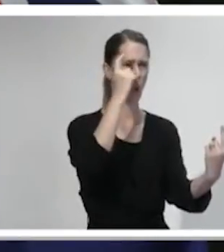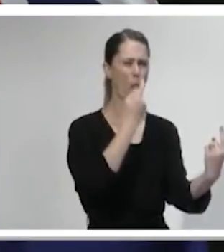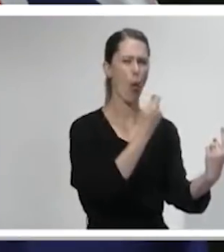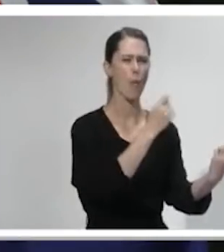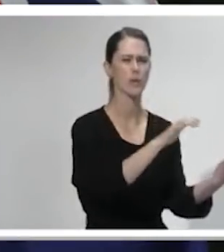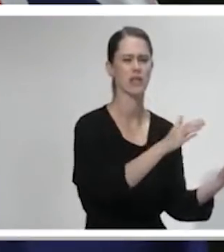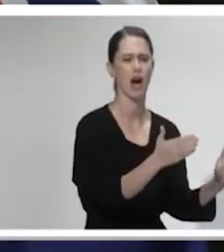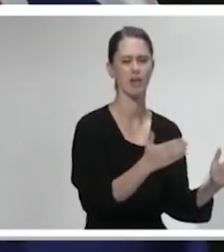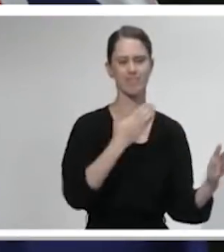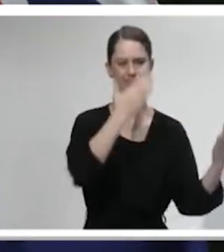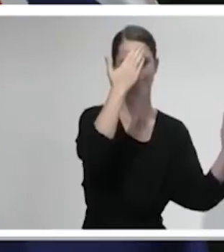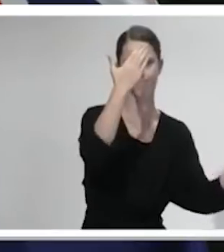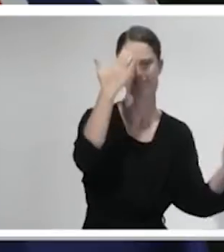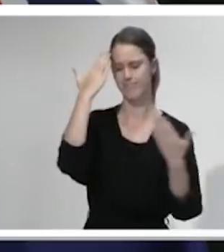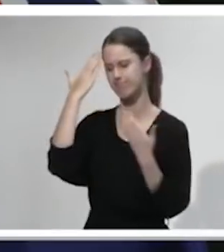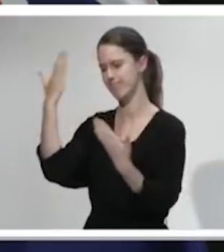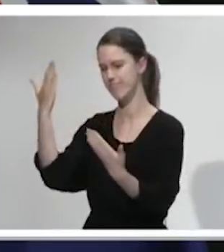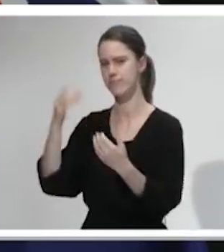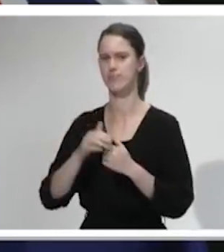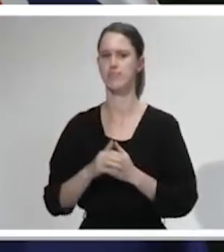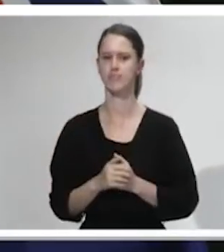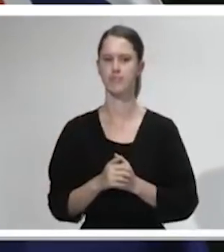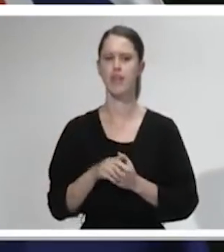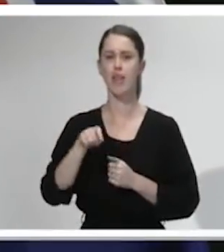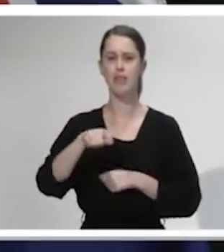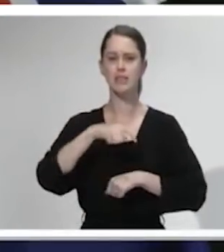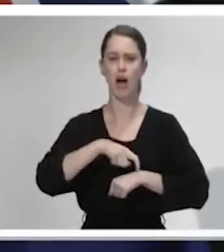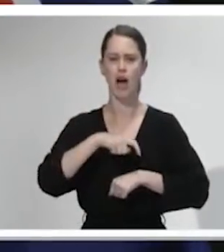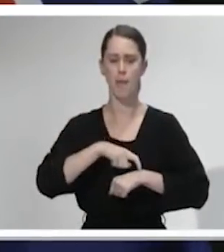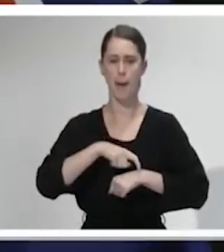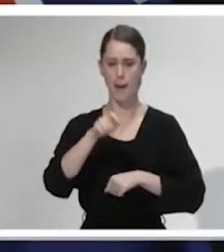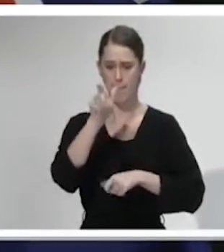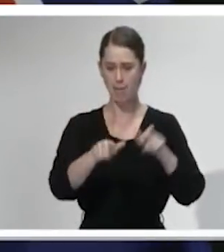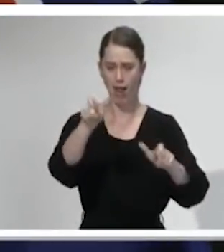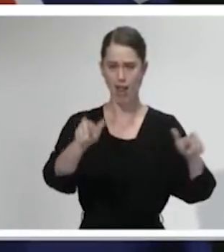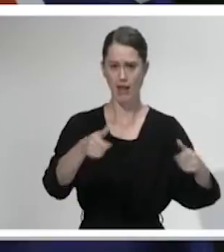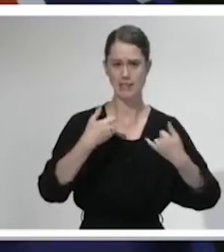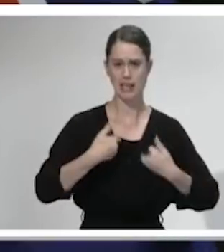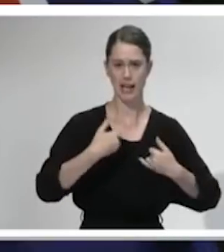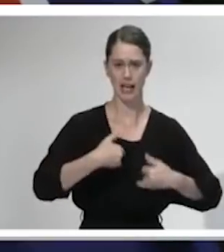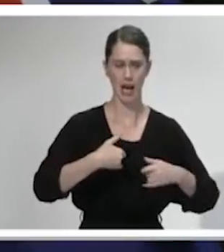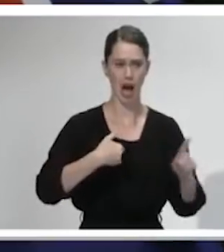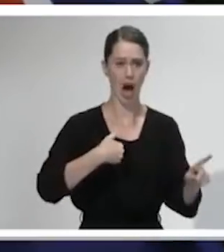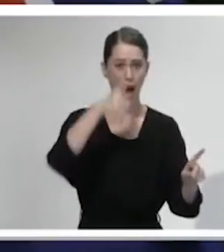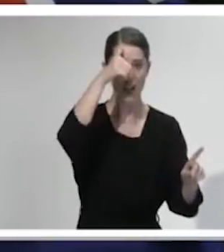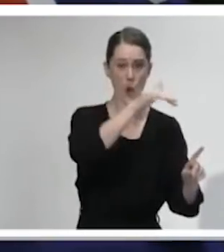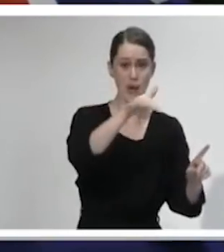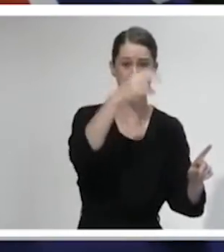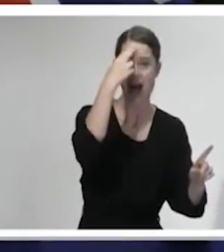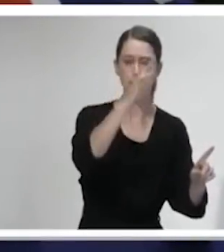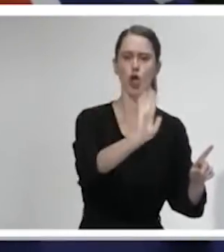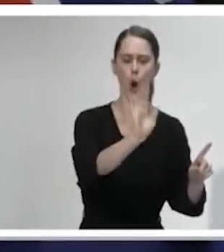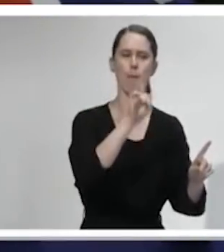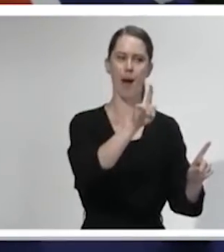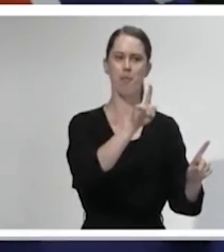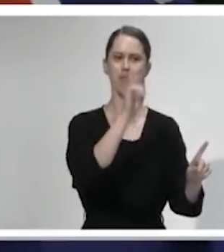Throughout this pandemic, there have been individuals who I have tracked the progress of. I didn't know their names, but I knew their